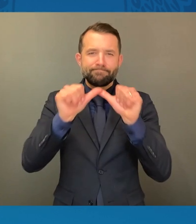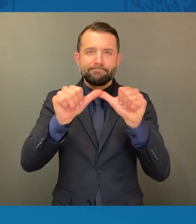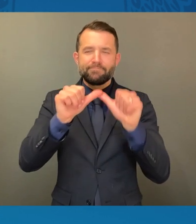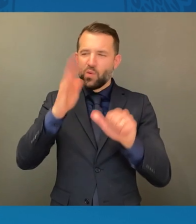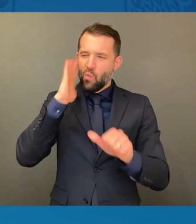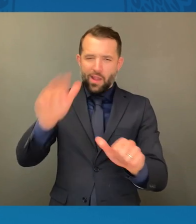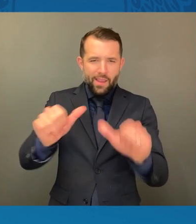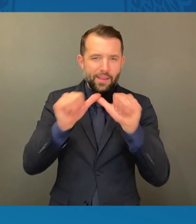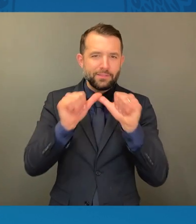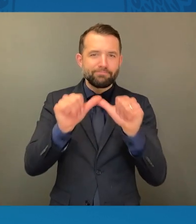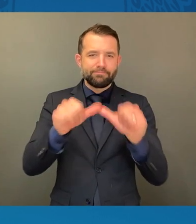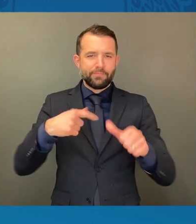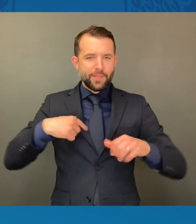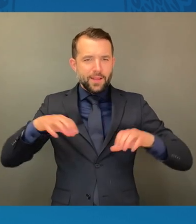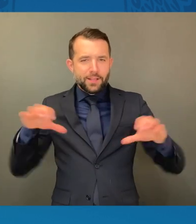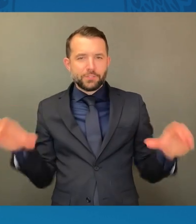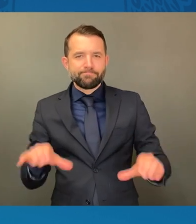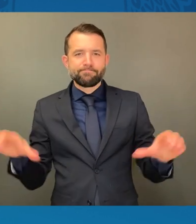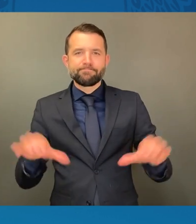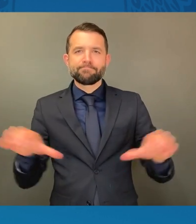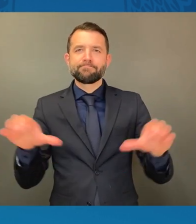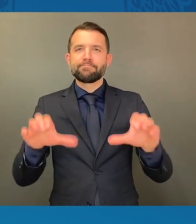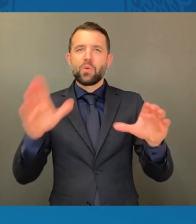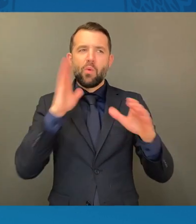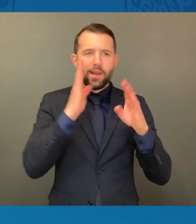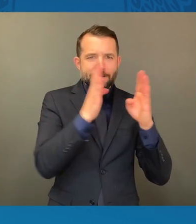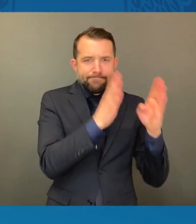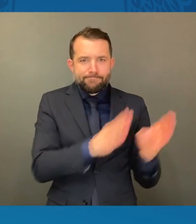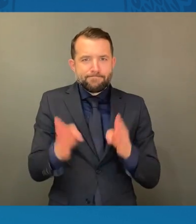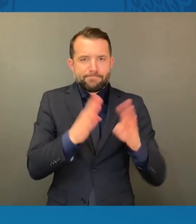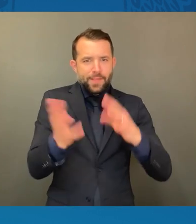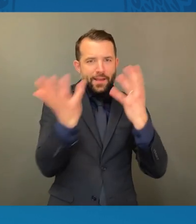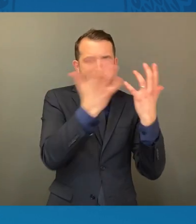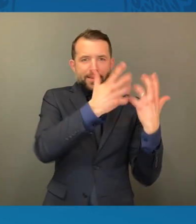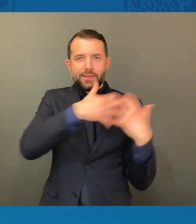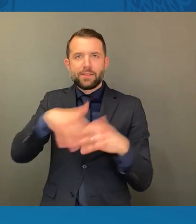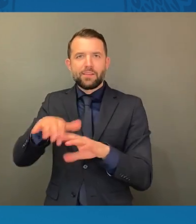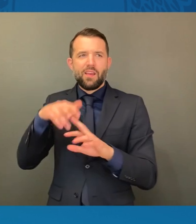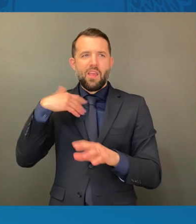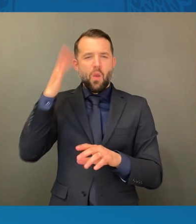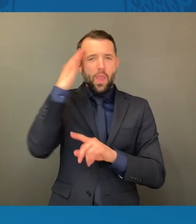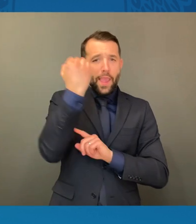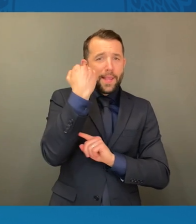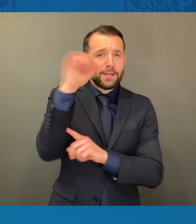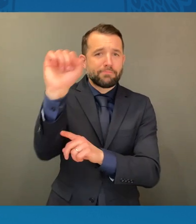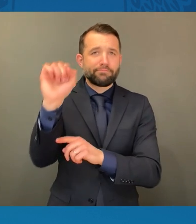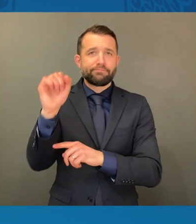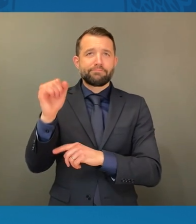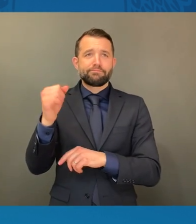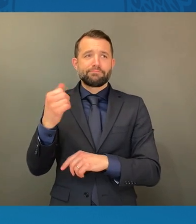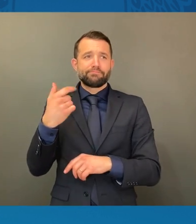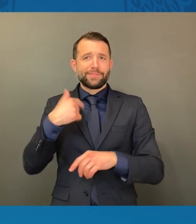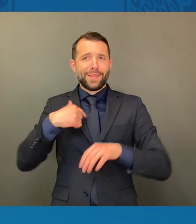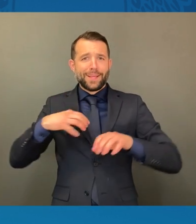organizing, we will keep shouting, we will keep making good trouble,